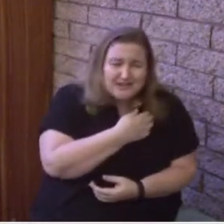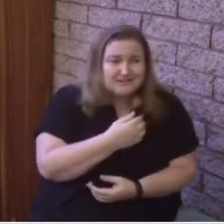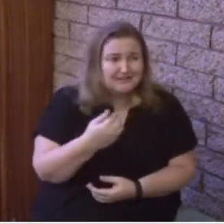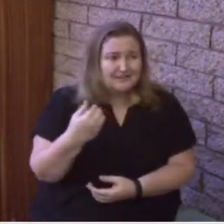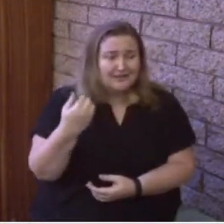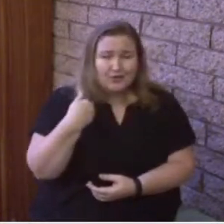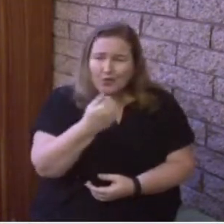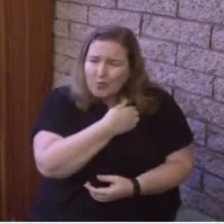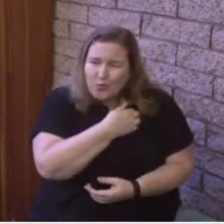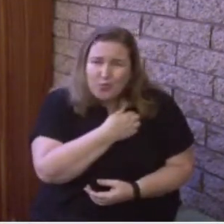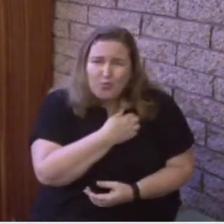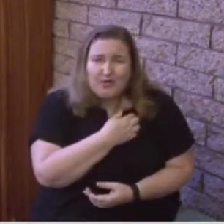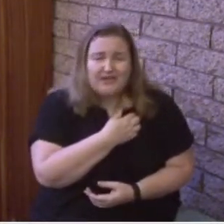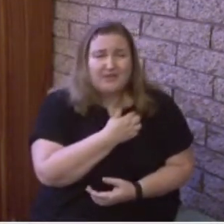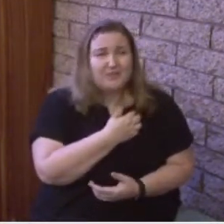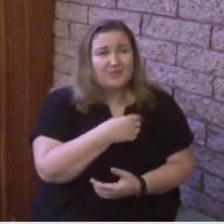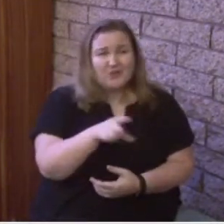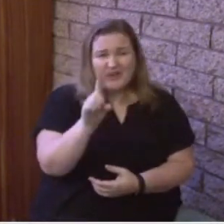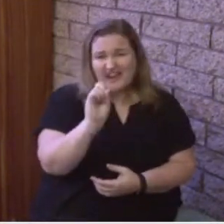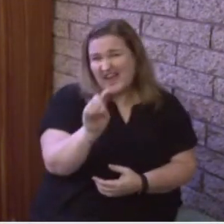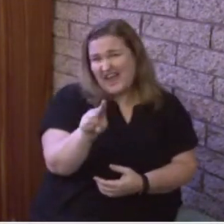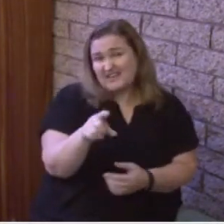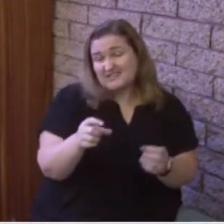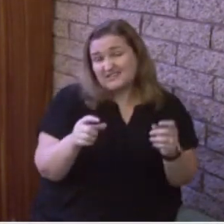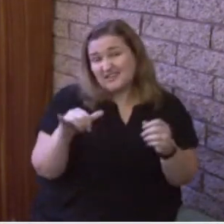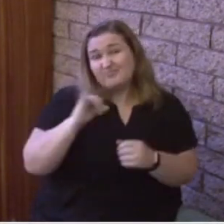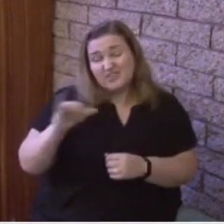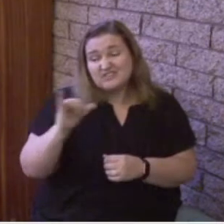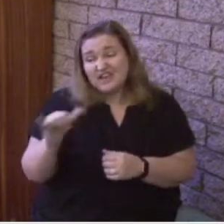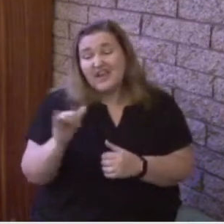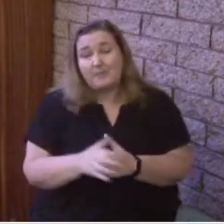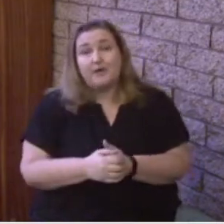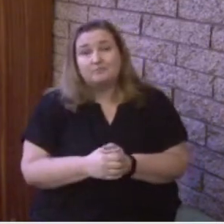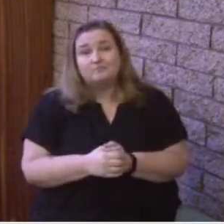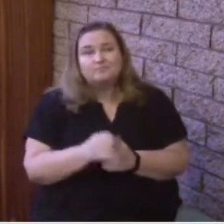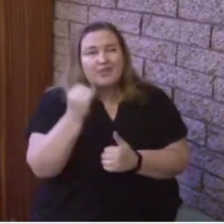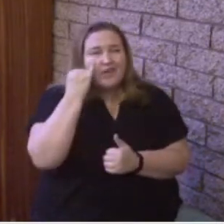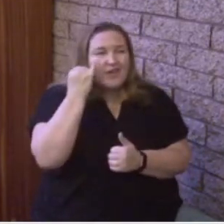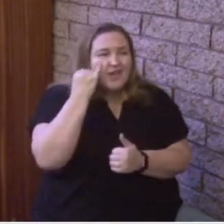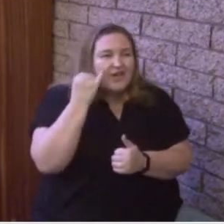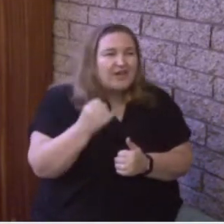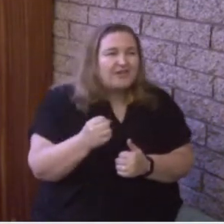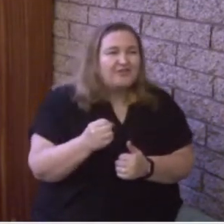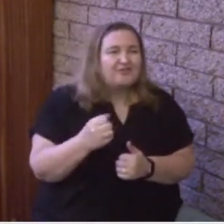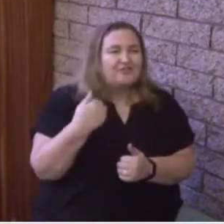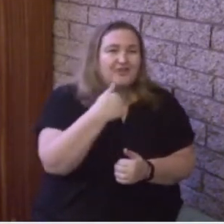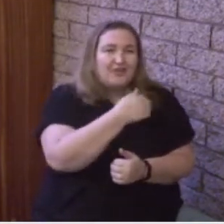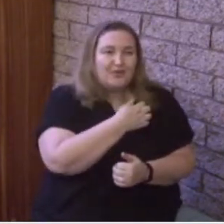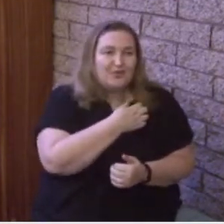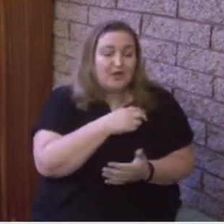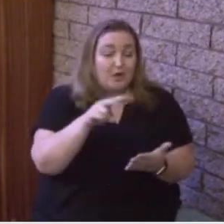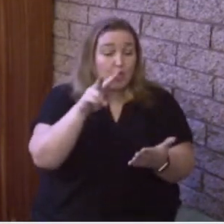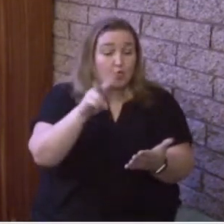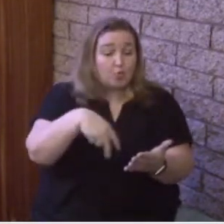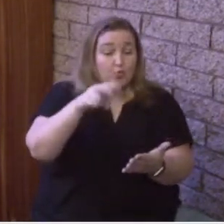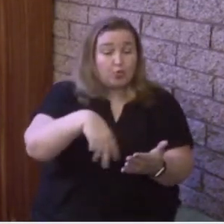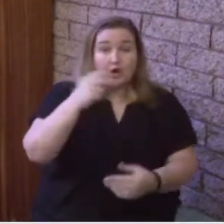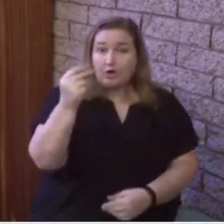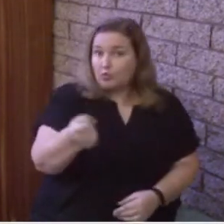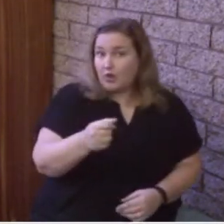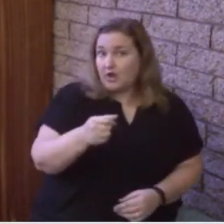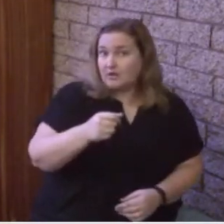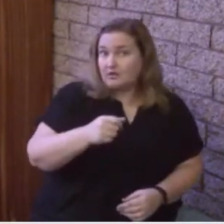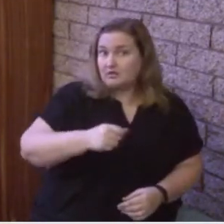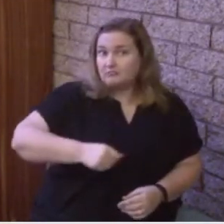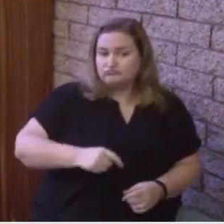Jesus, when we look at this scripture, and if we do it too quickly, if we just fly past it and disregard it, and just read